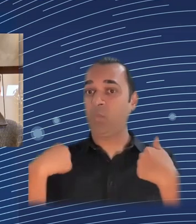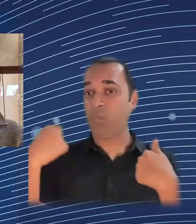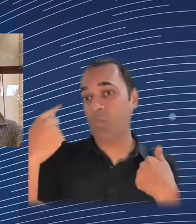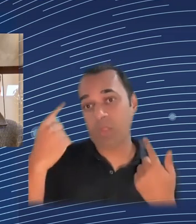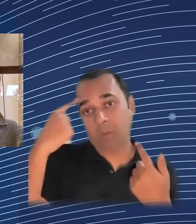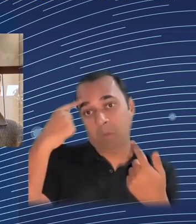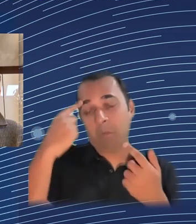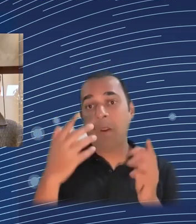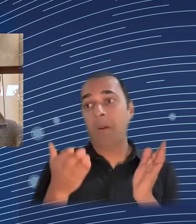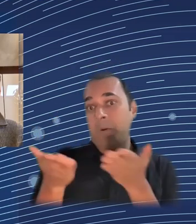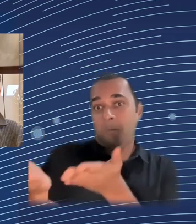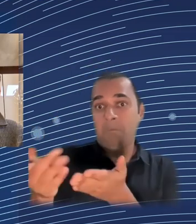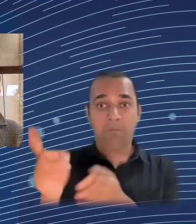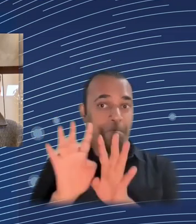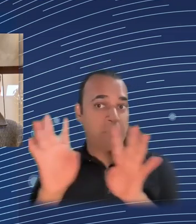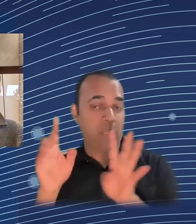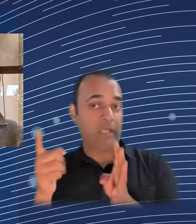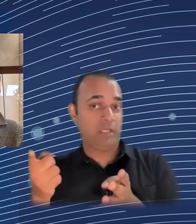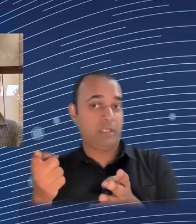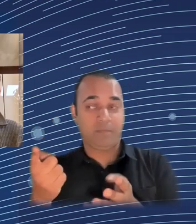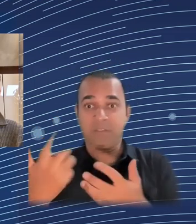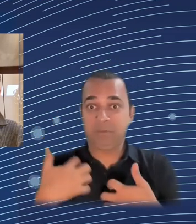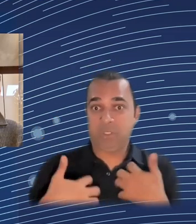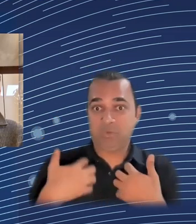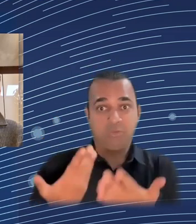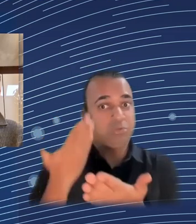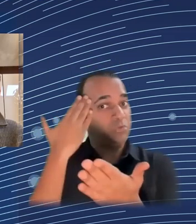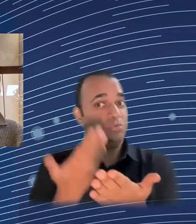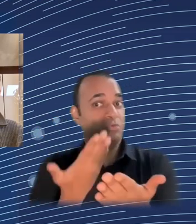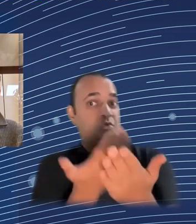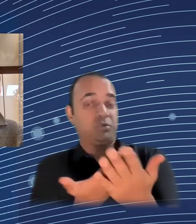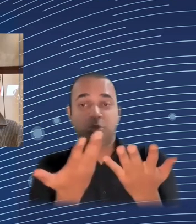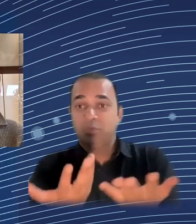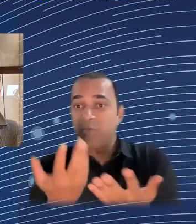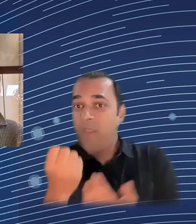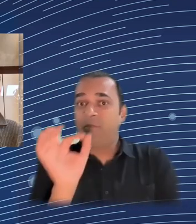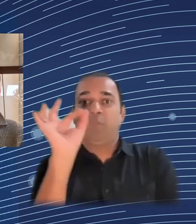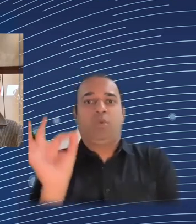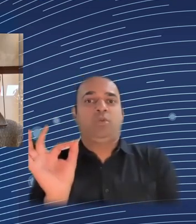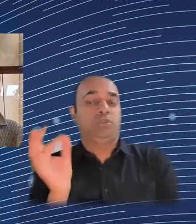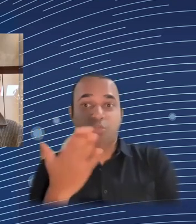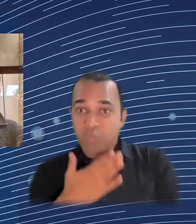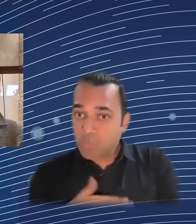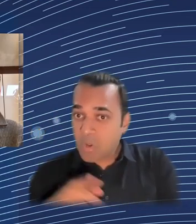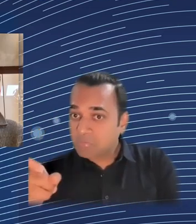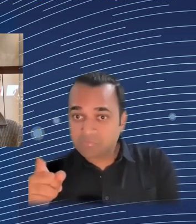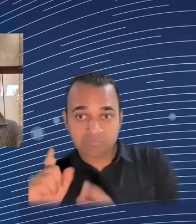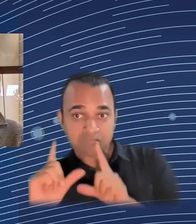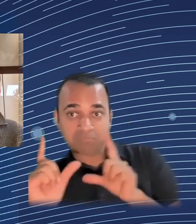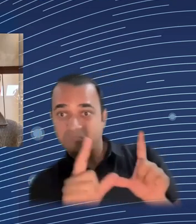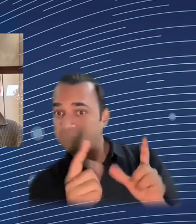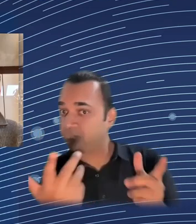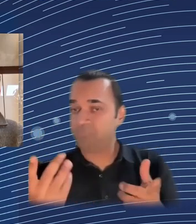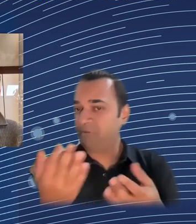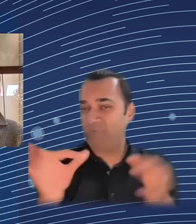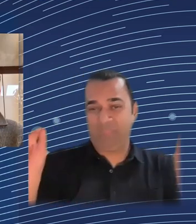But do introduce yourself. much. No. I'm Andriana Sukhova. I'm the deputy director general of digital employment. So that's a very interesting